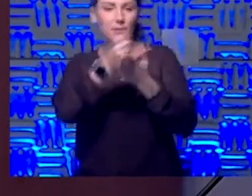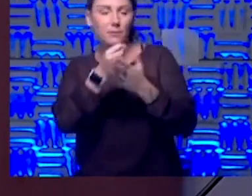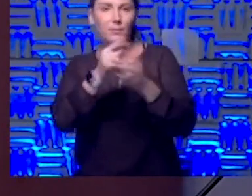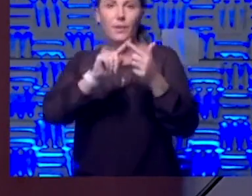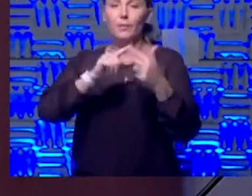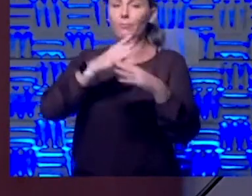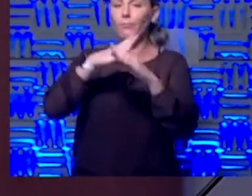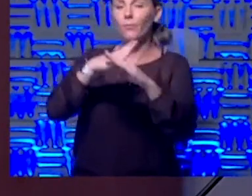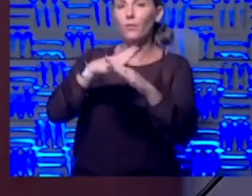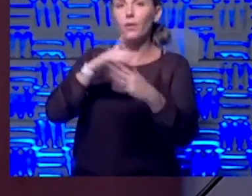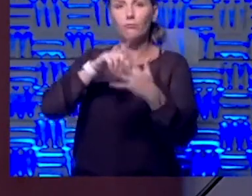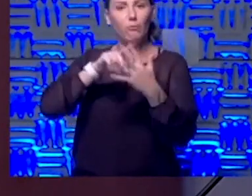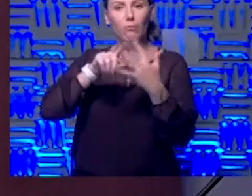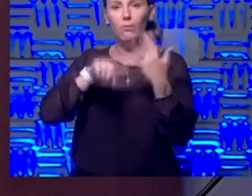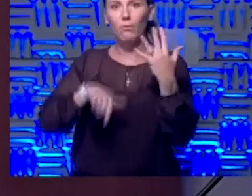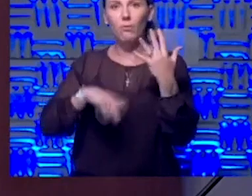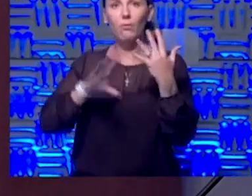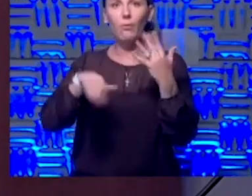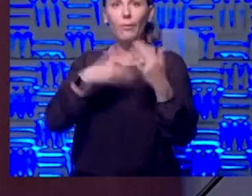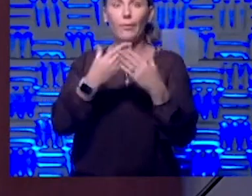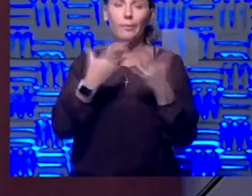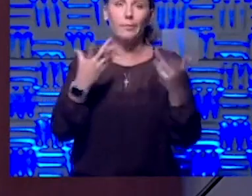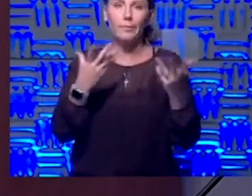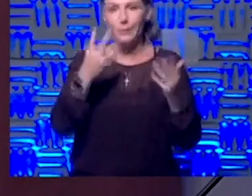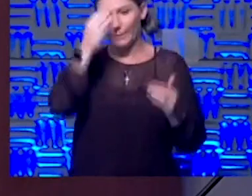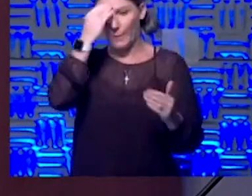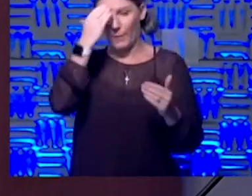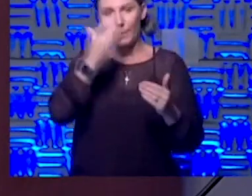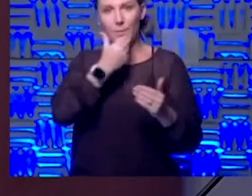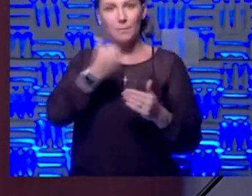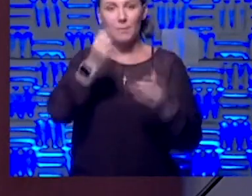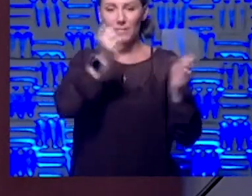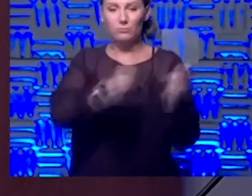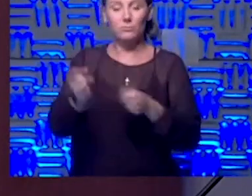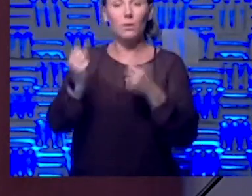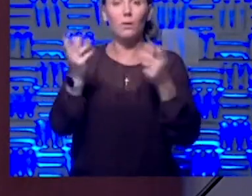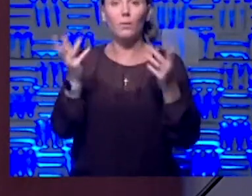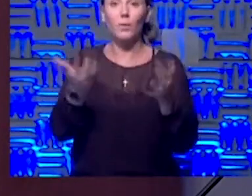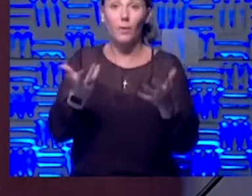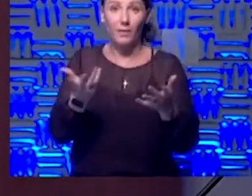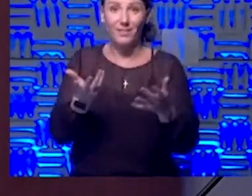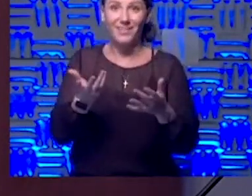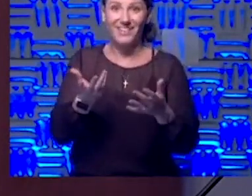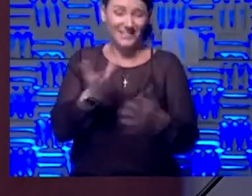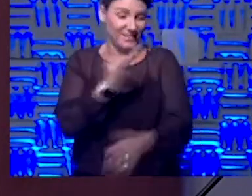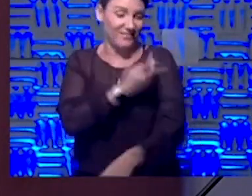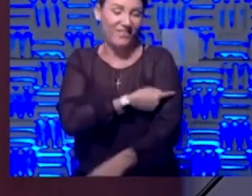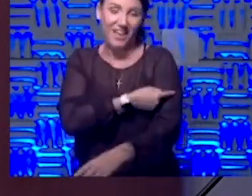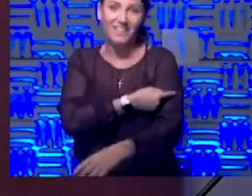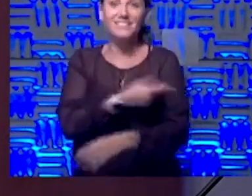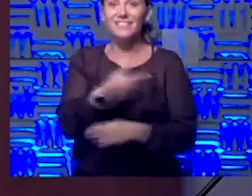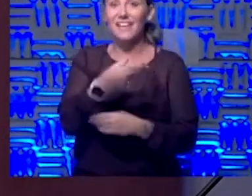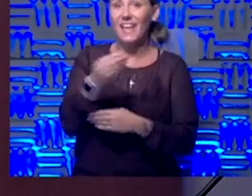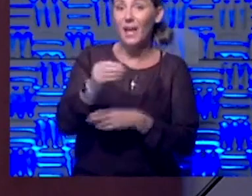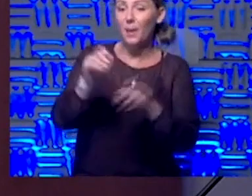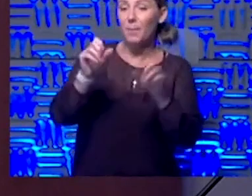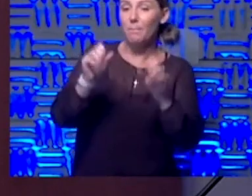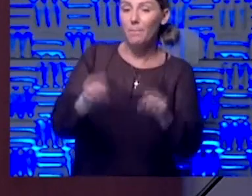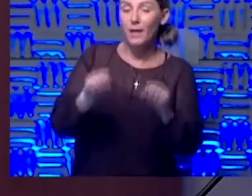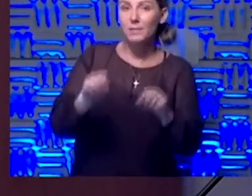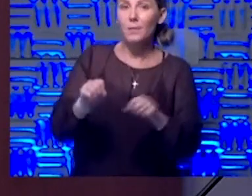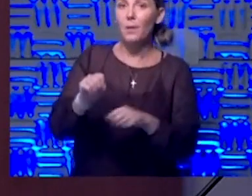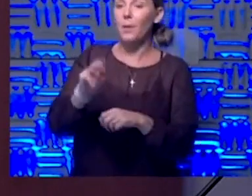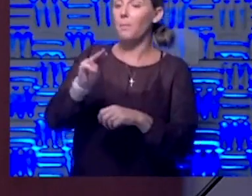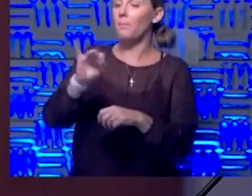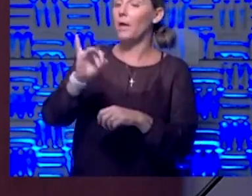we ultimately know that the best strategy for this virus is a vaccine and potentially monoclonal